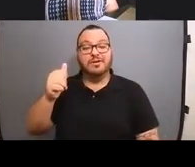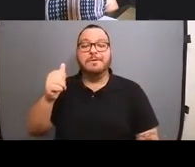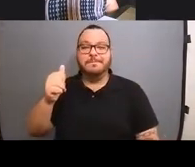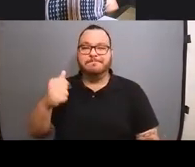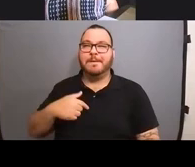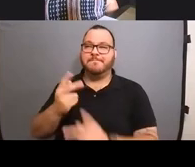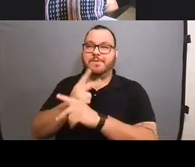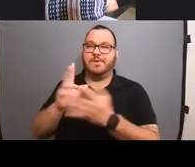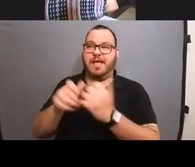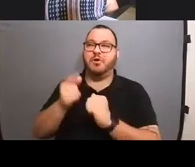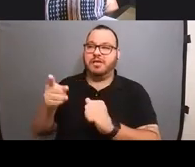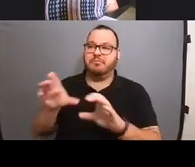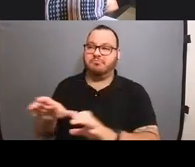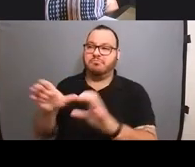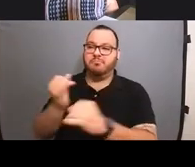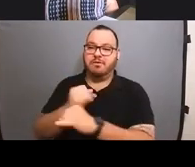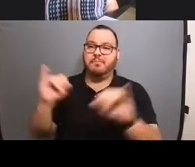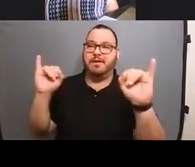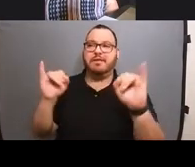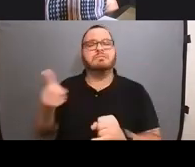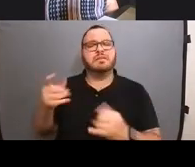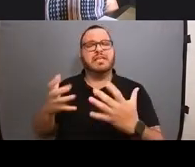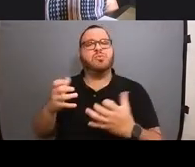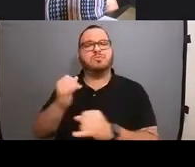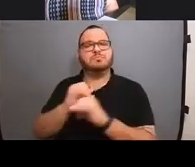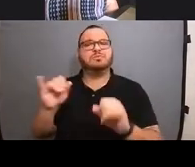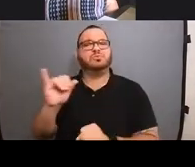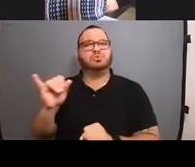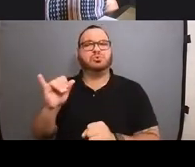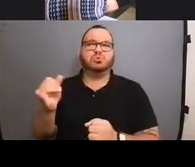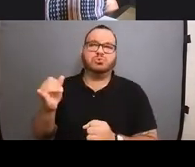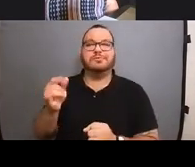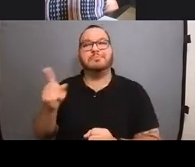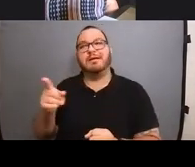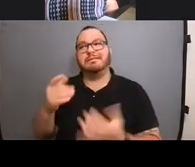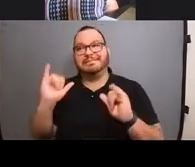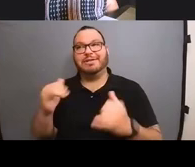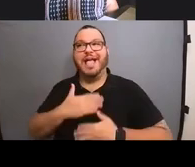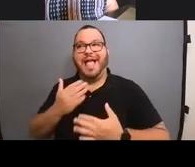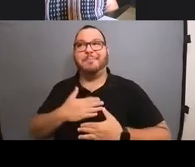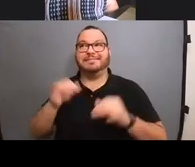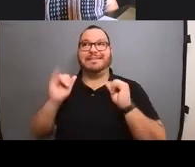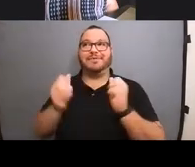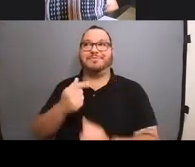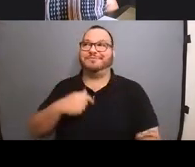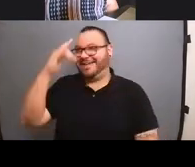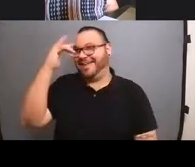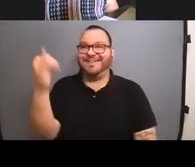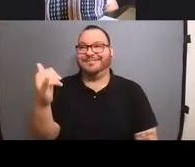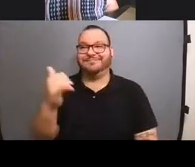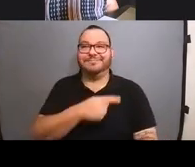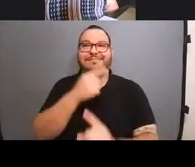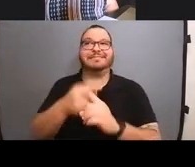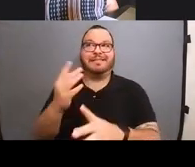him to be more independent. And he wants that to, to a certain degree, although he's perfectly happy to stay with me forever until he gets a